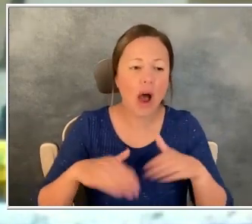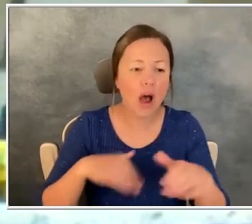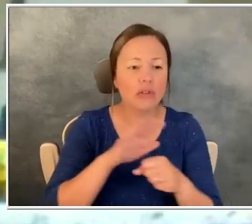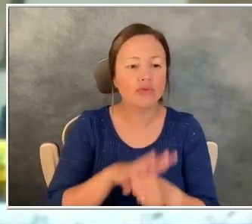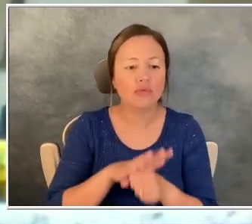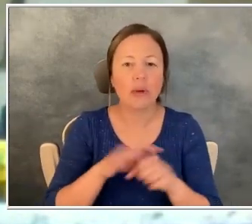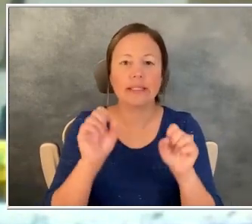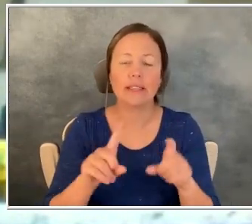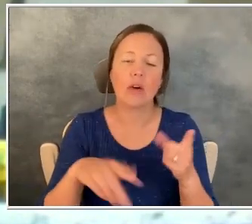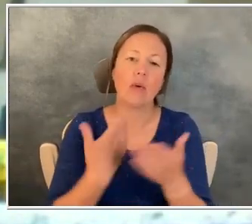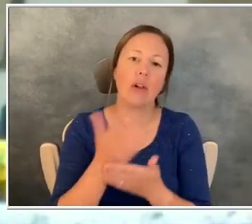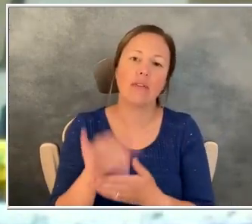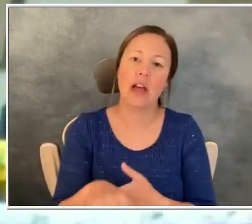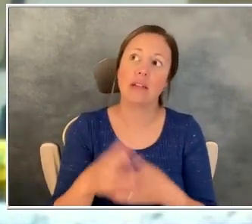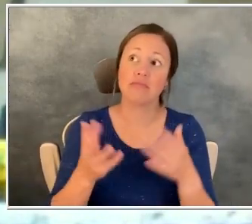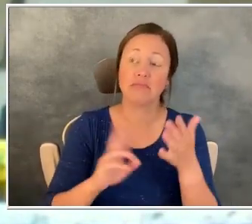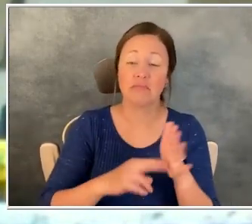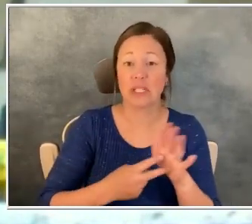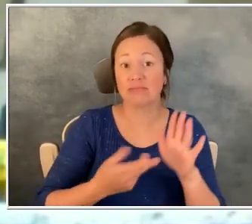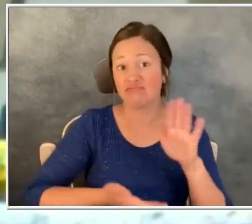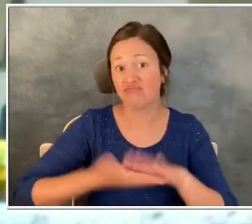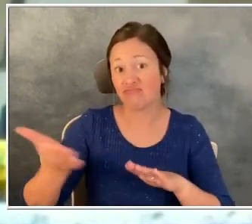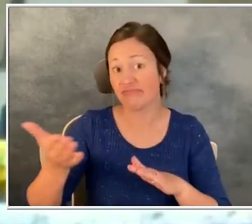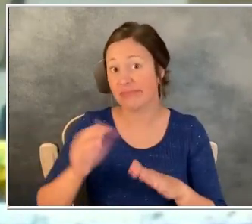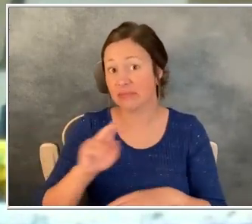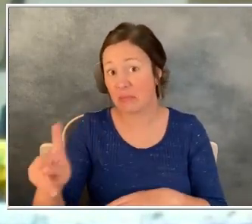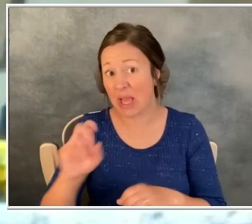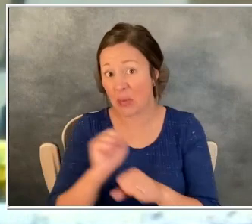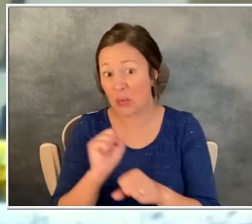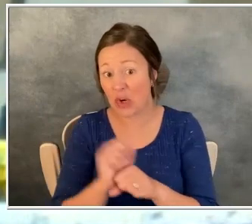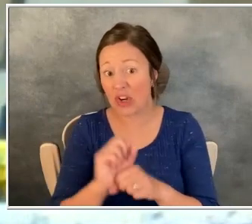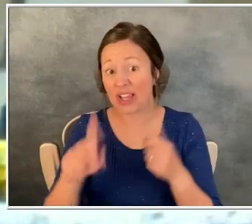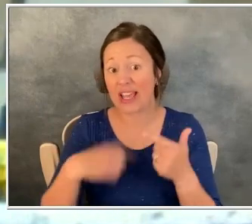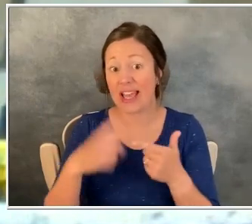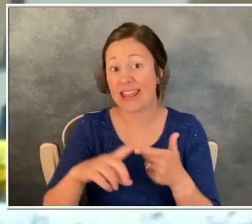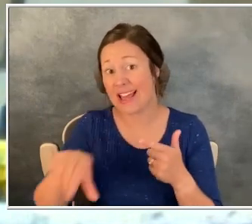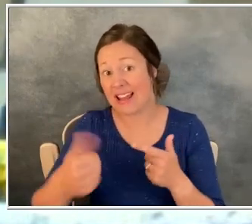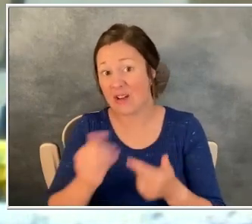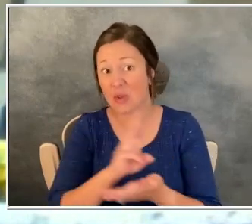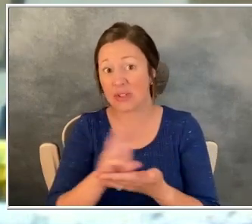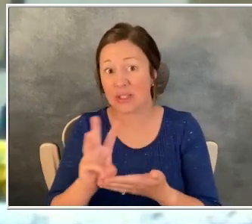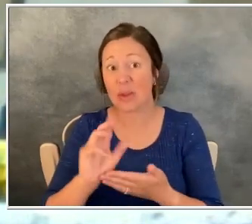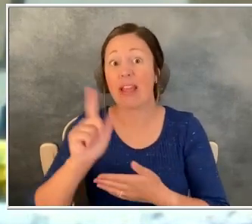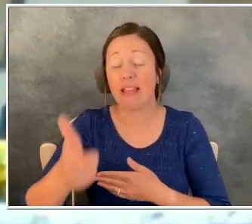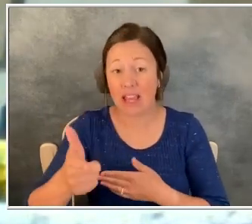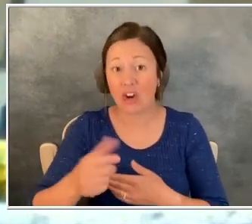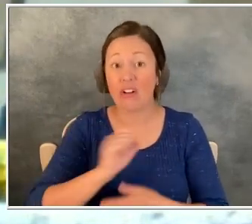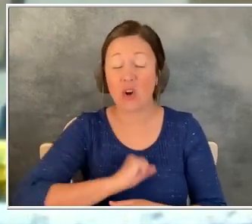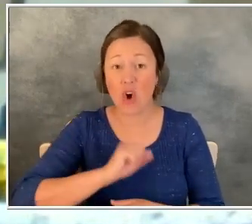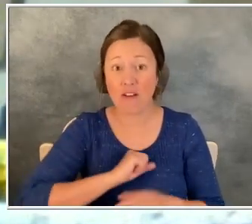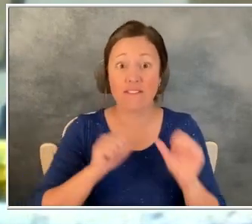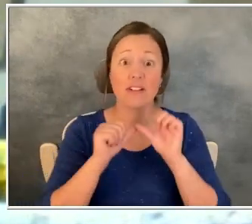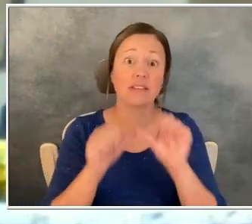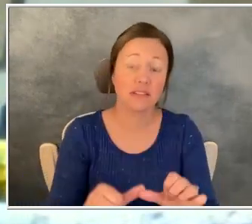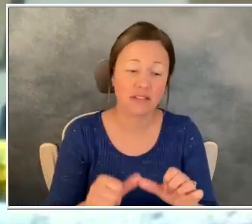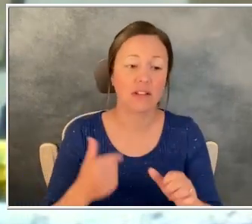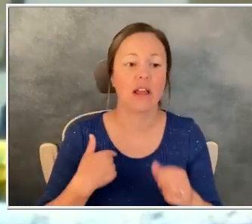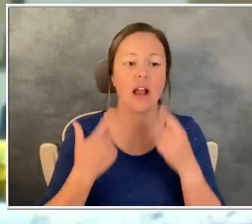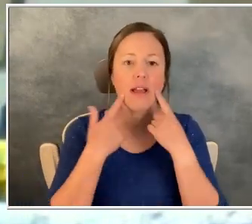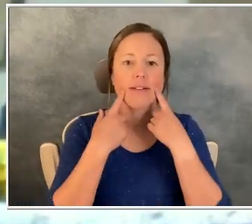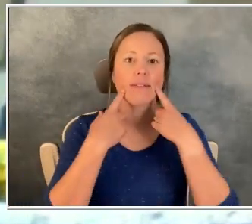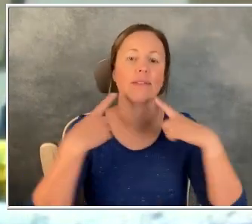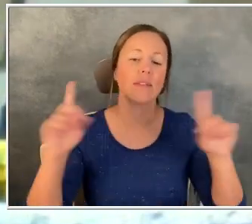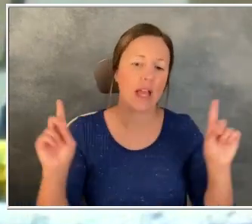So they sent me on my way, went back to work about six more weeks of the cough. And, um, I finally just,